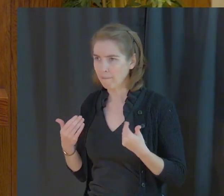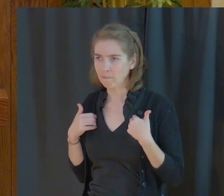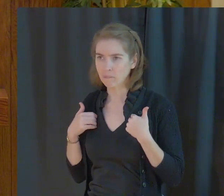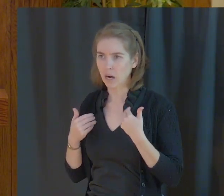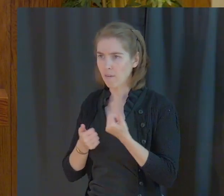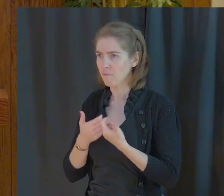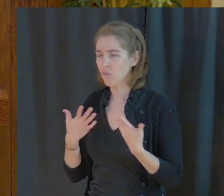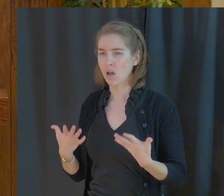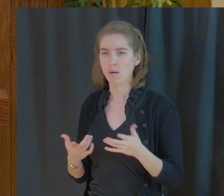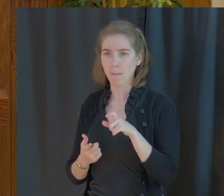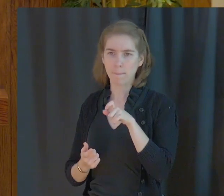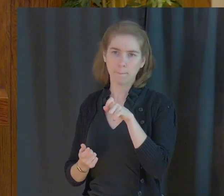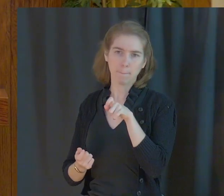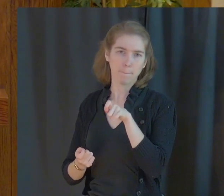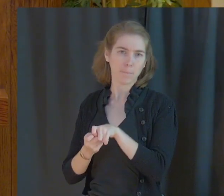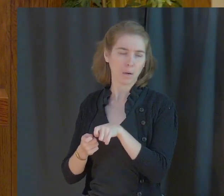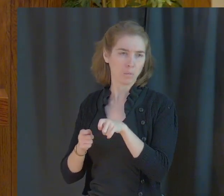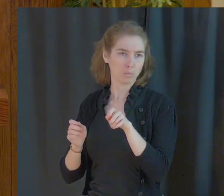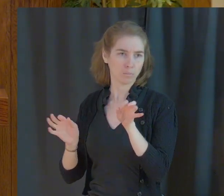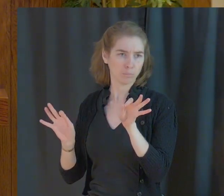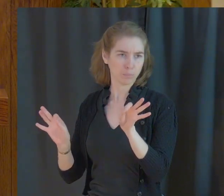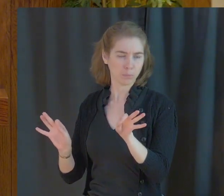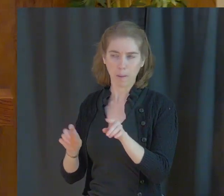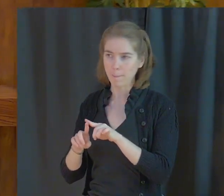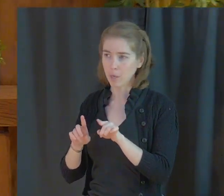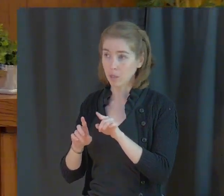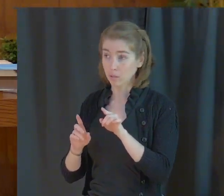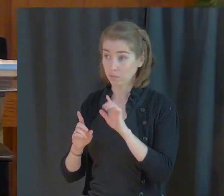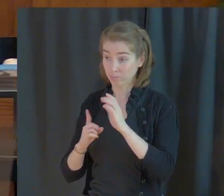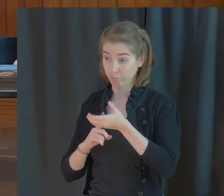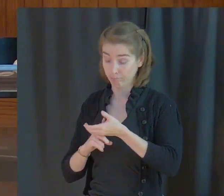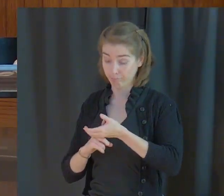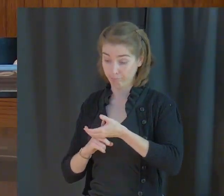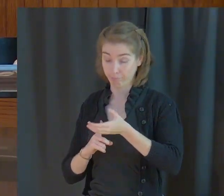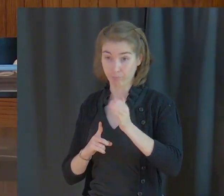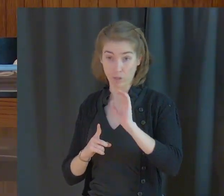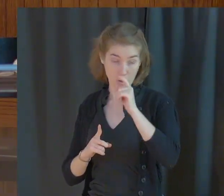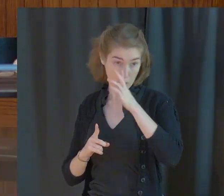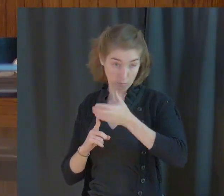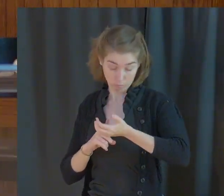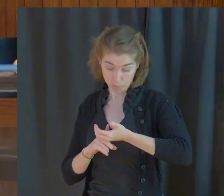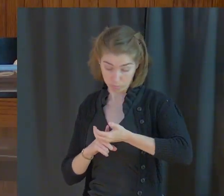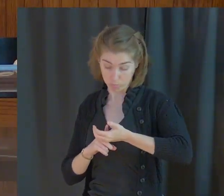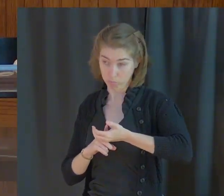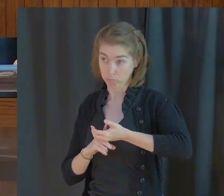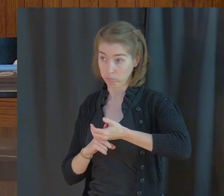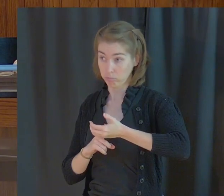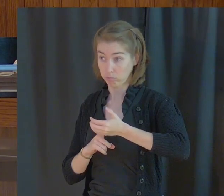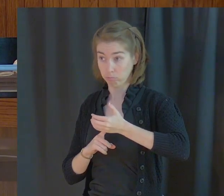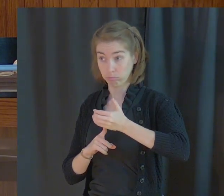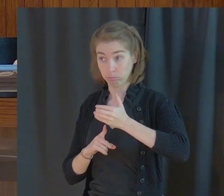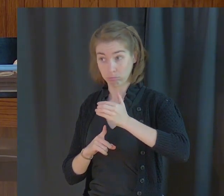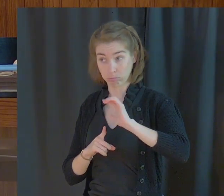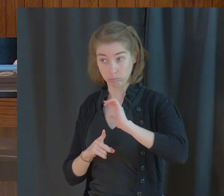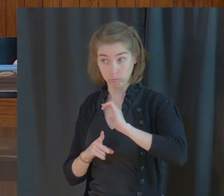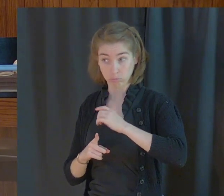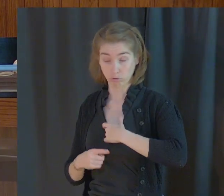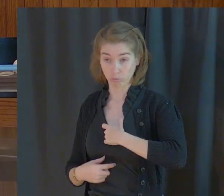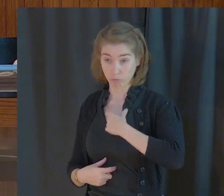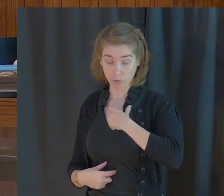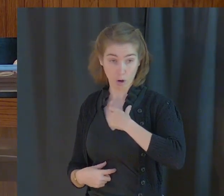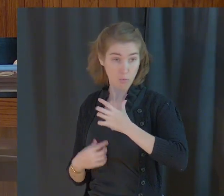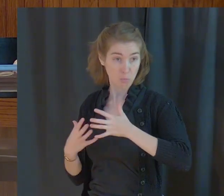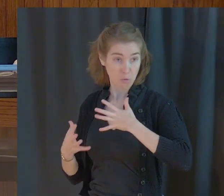looks awesome but God looks past that suit looks past that dress that tie whatever is there